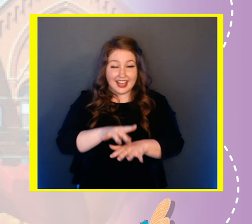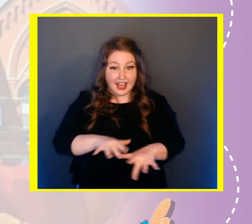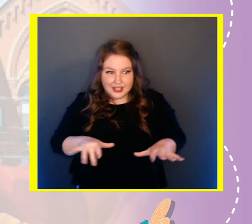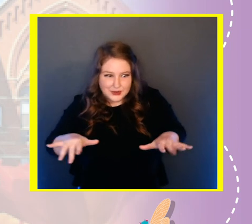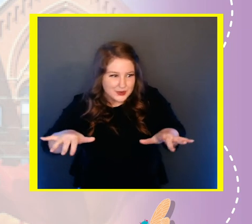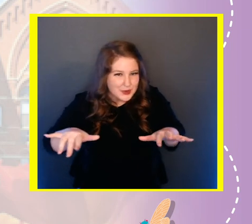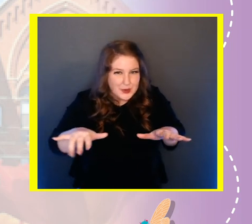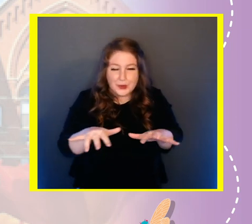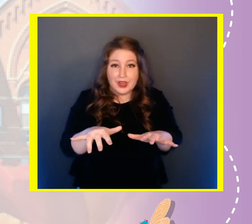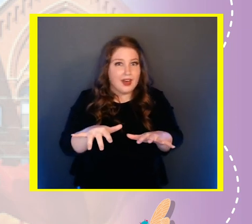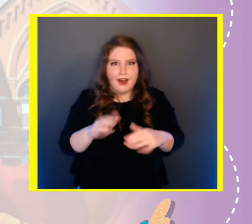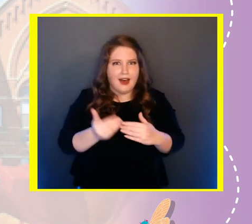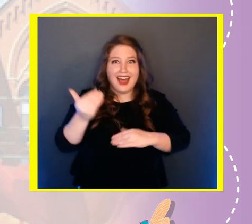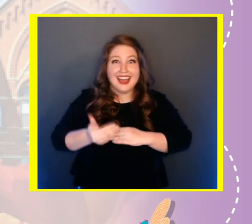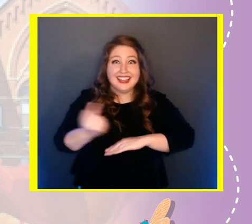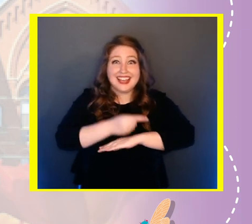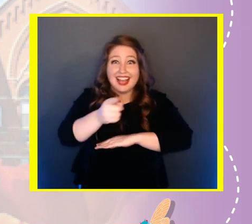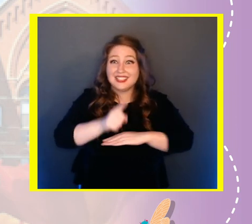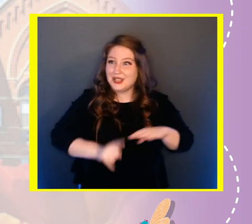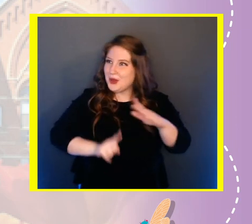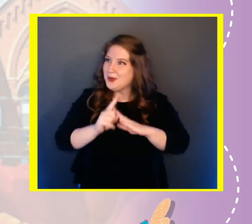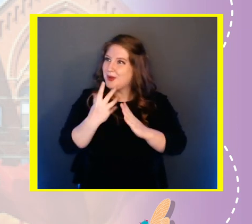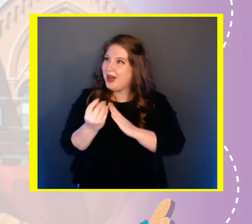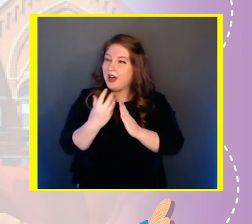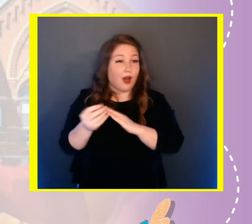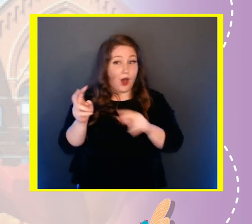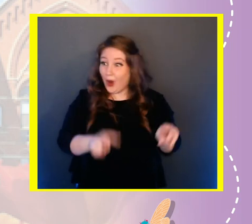and after mating, female will lay her eggs in the trees.